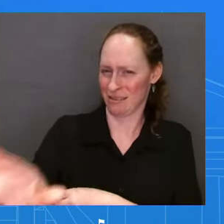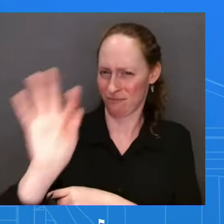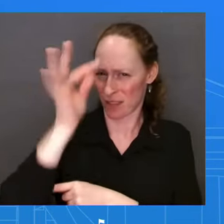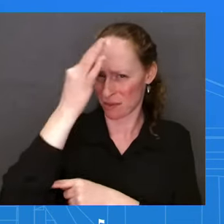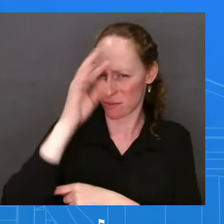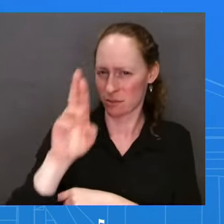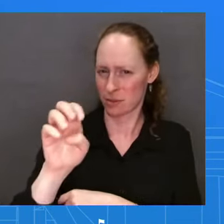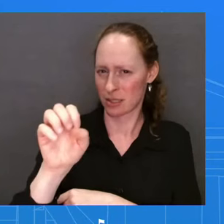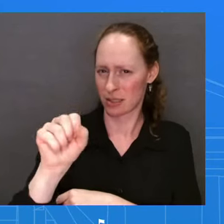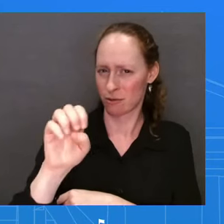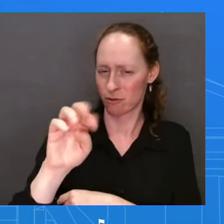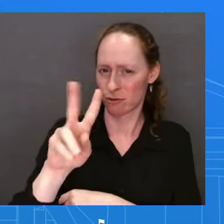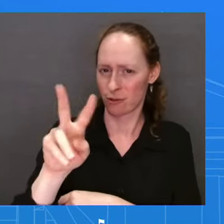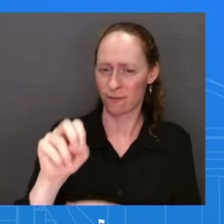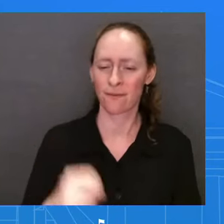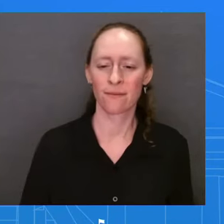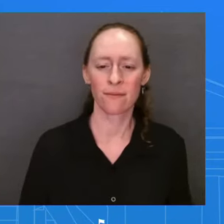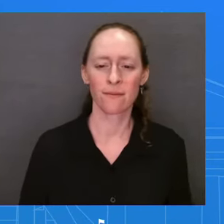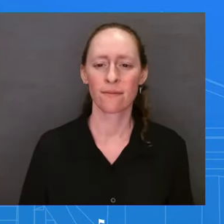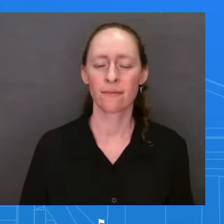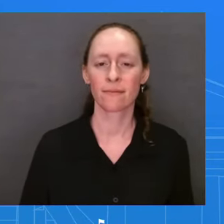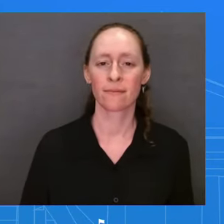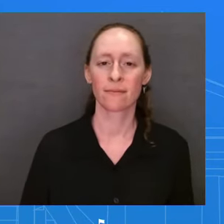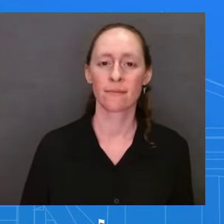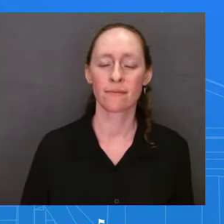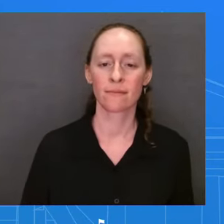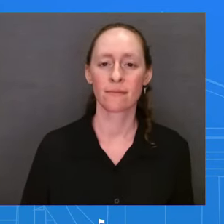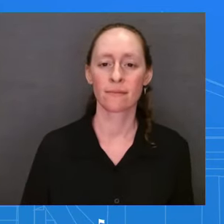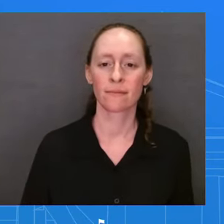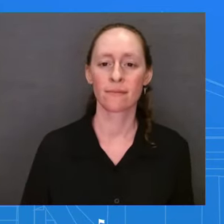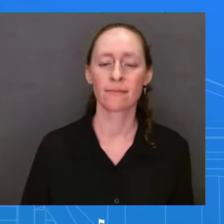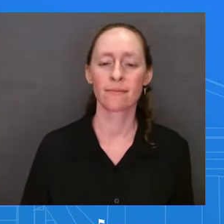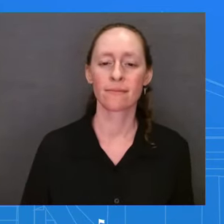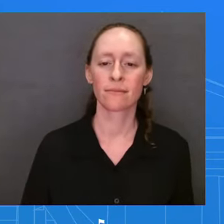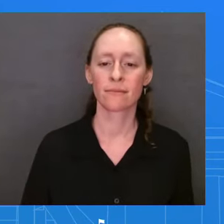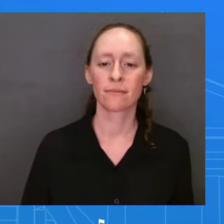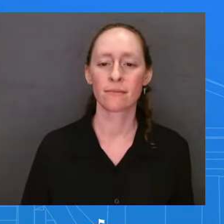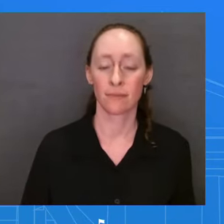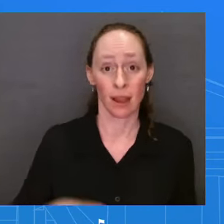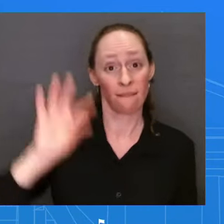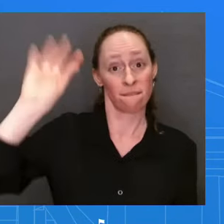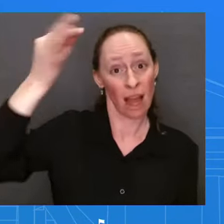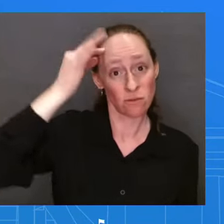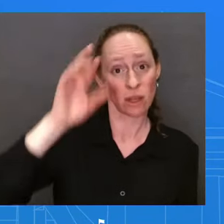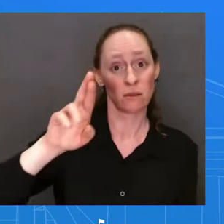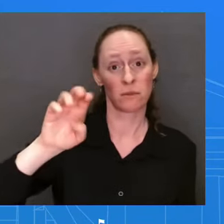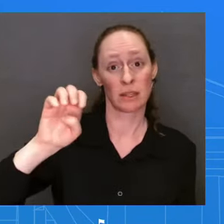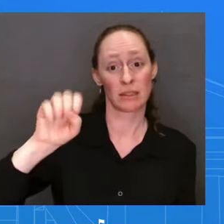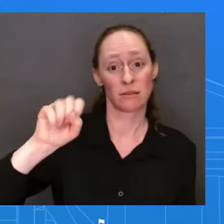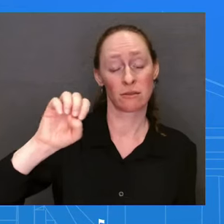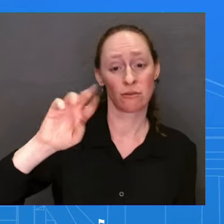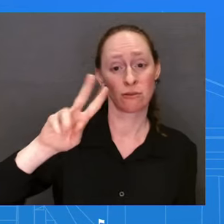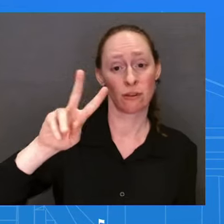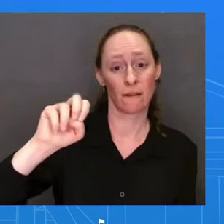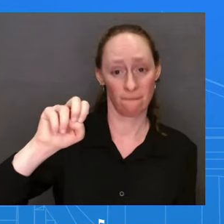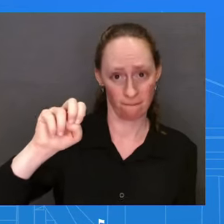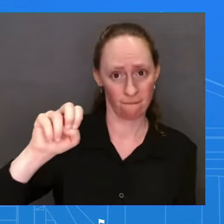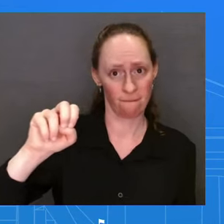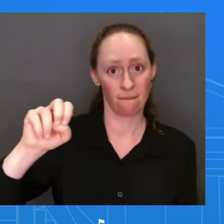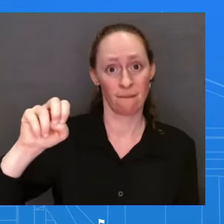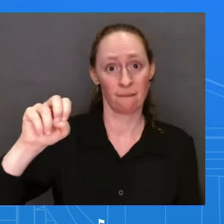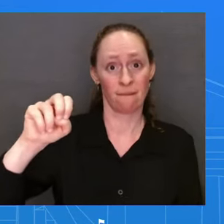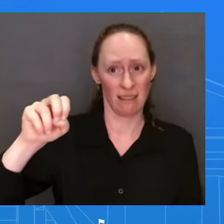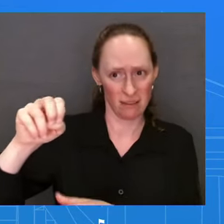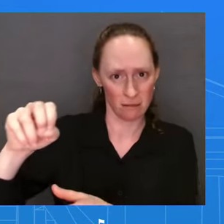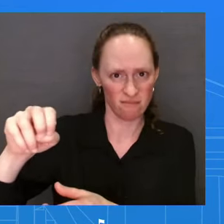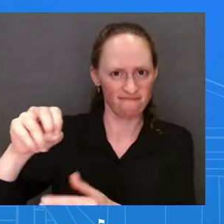the Federal Reserve says inflation is double what the Federal Reserve would like to see. And they believe the unemployment rate will go to 4.1 percent. So, how is Bidenomics